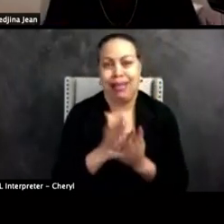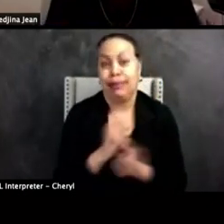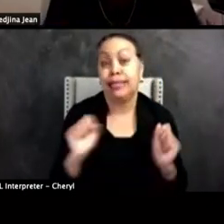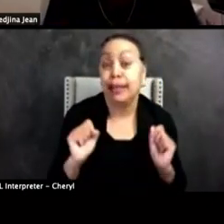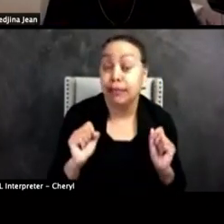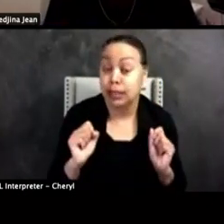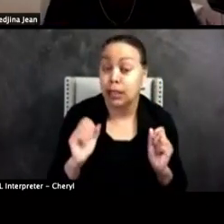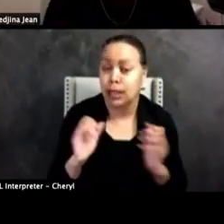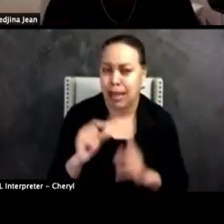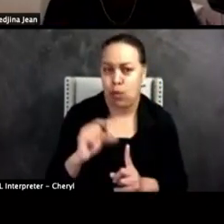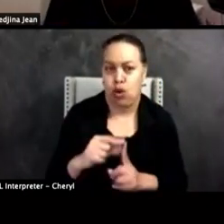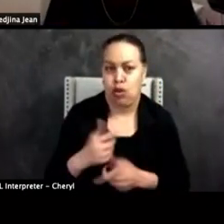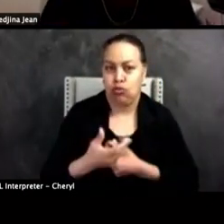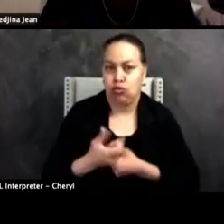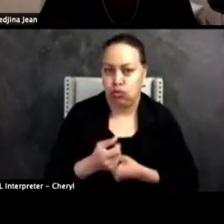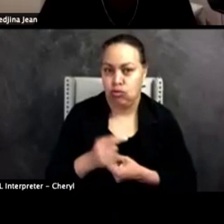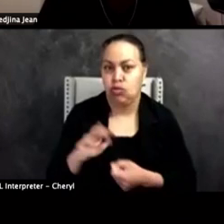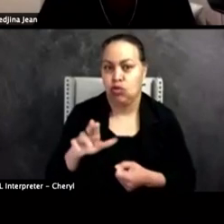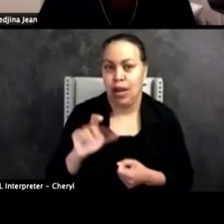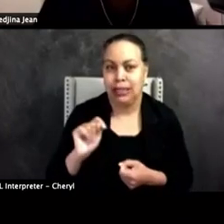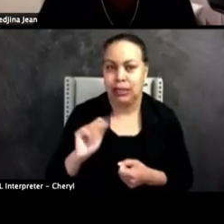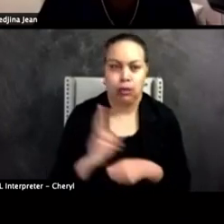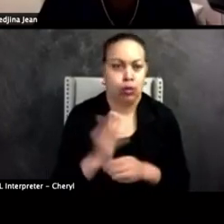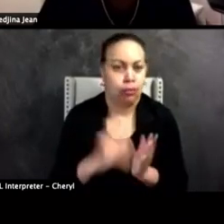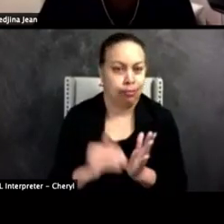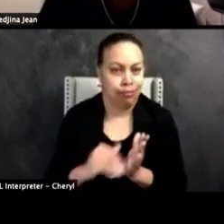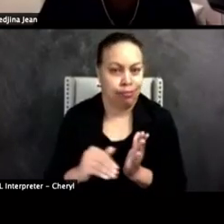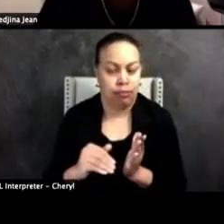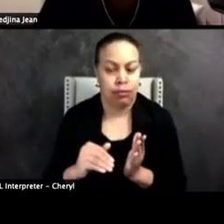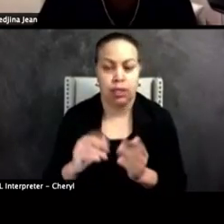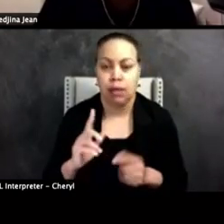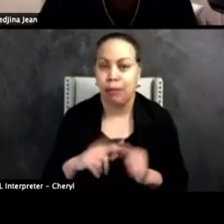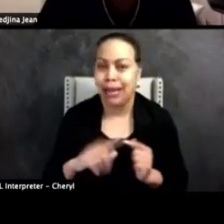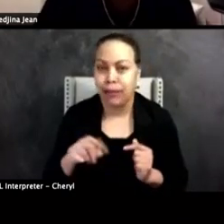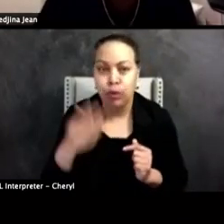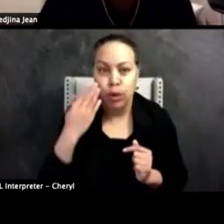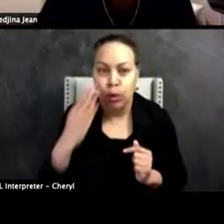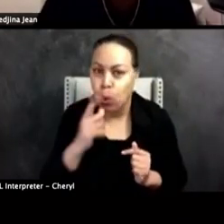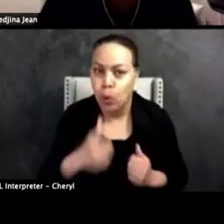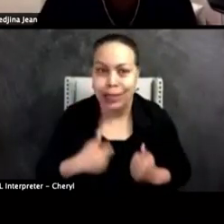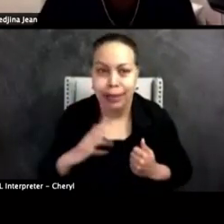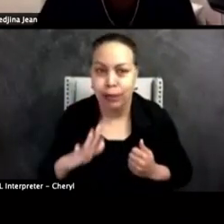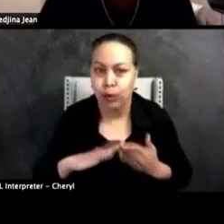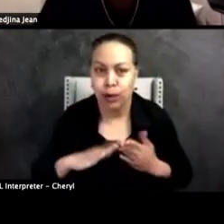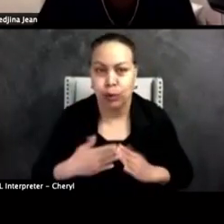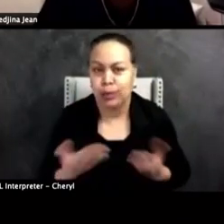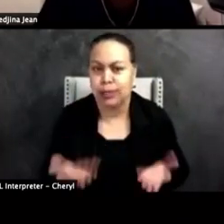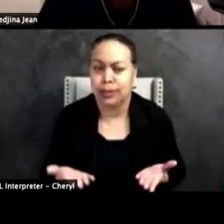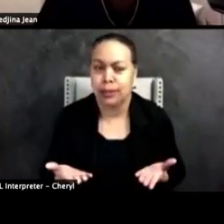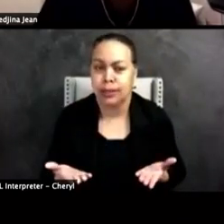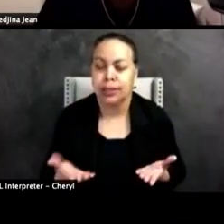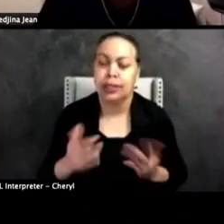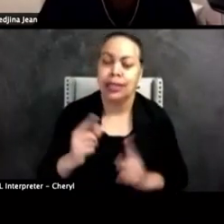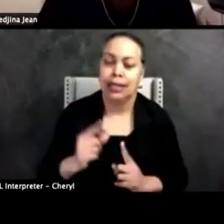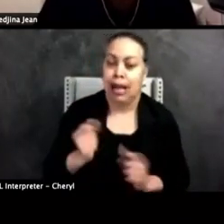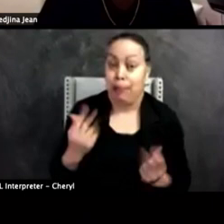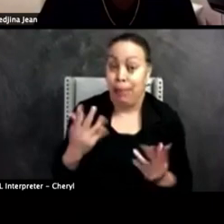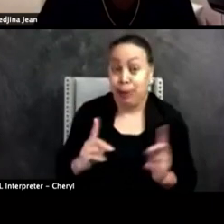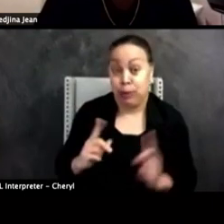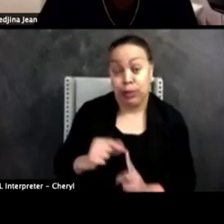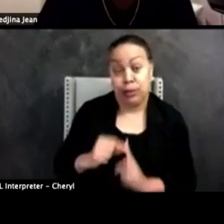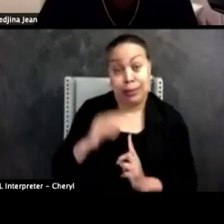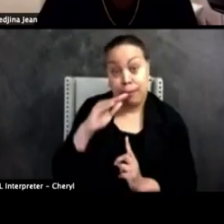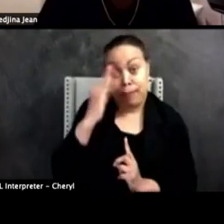word trust is being, you know, thrown around. If you don't even know who's within your community, cause a lot of people like, especially black people within